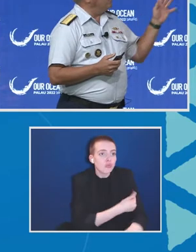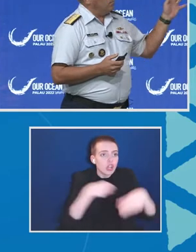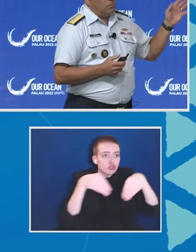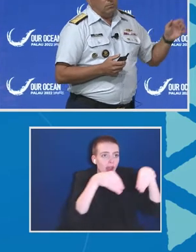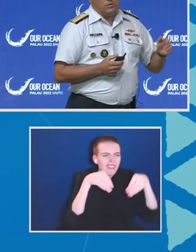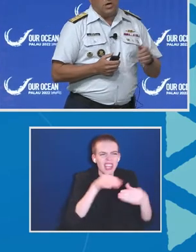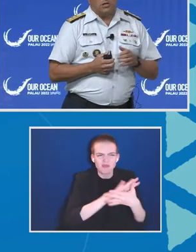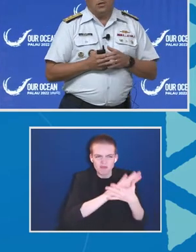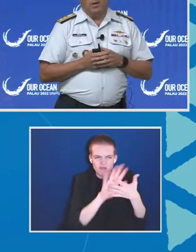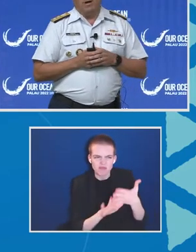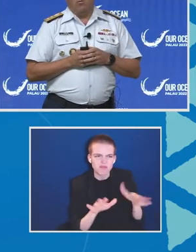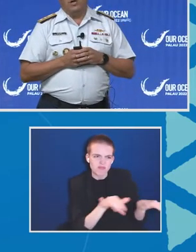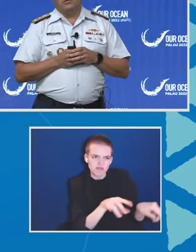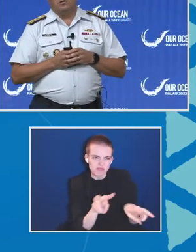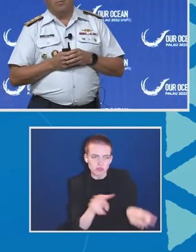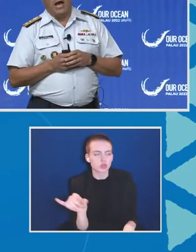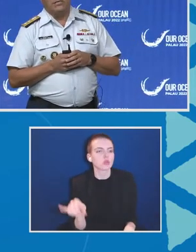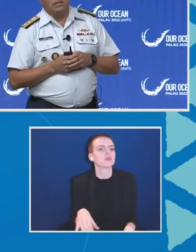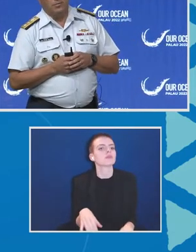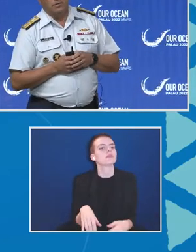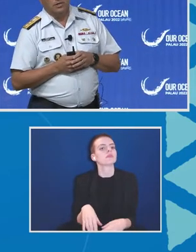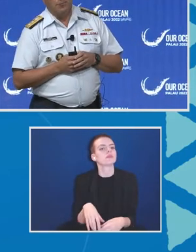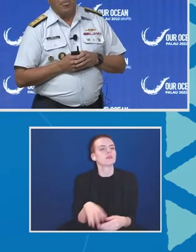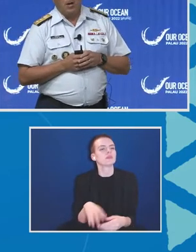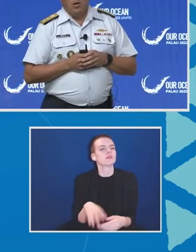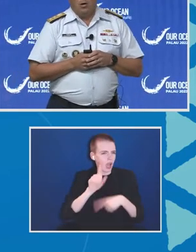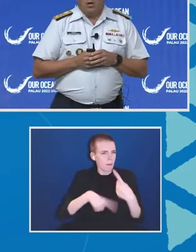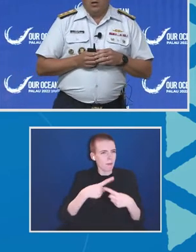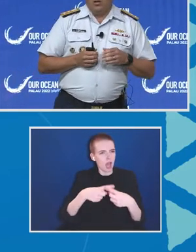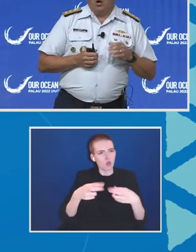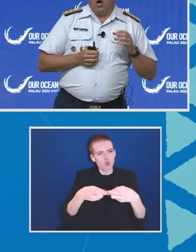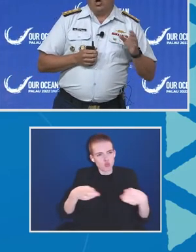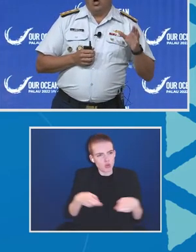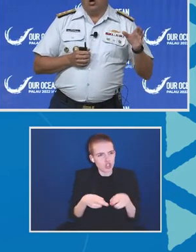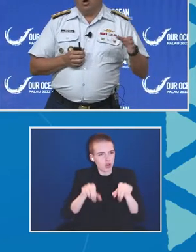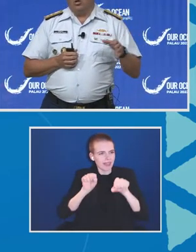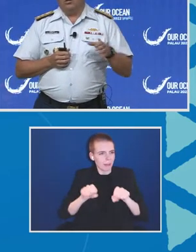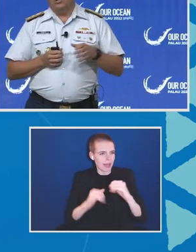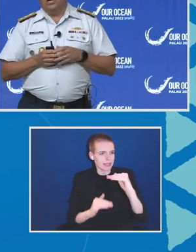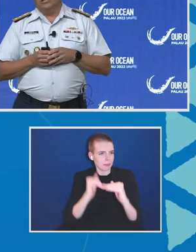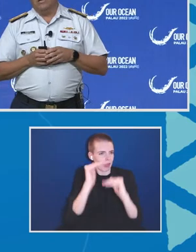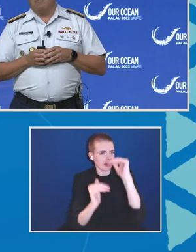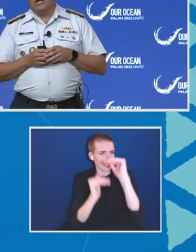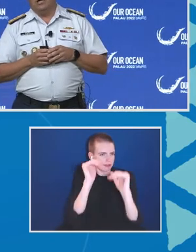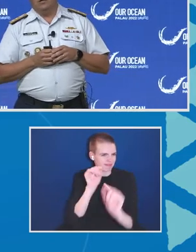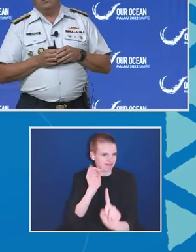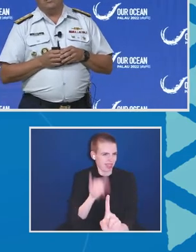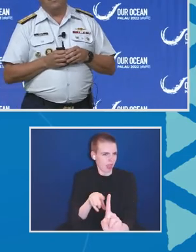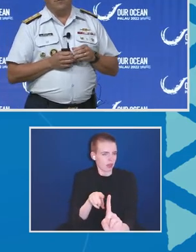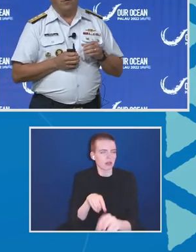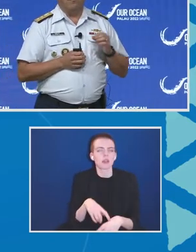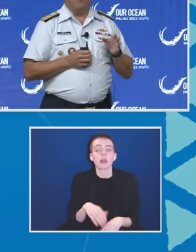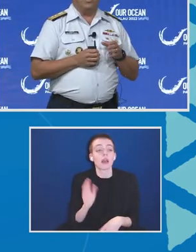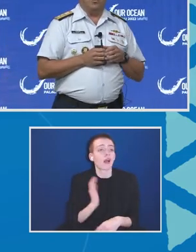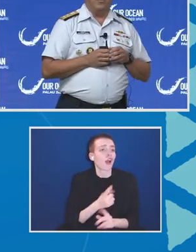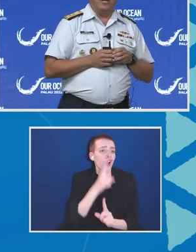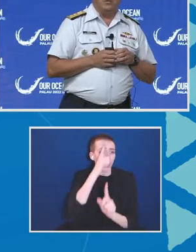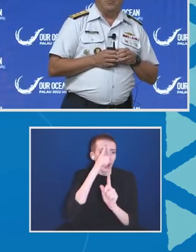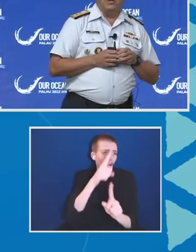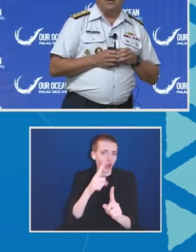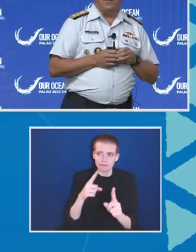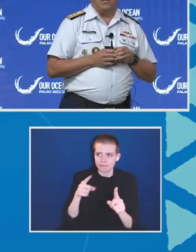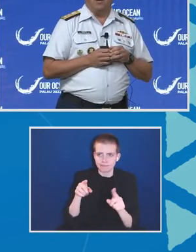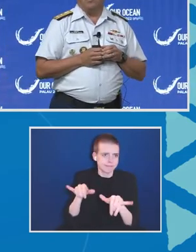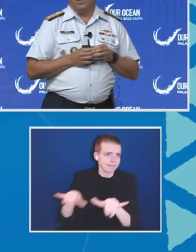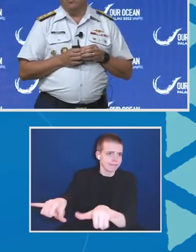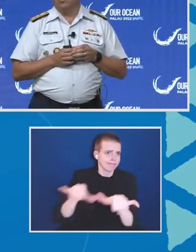look at it, we talk a little bit about regional capacity building. You know, our goal, like many others, is for a free and open